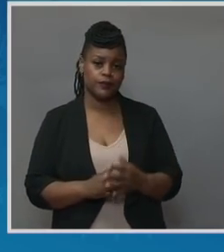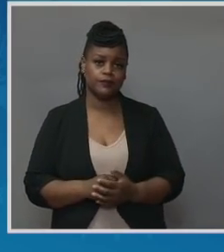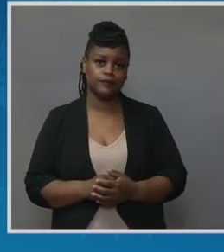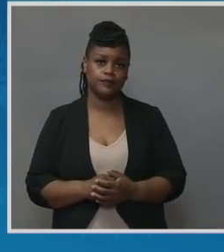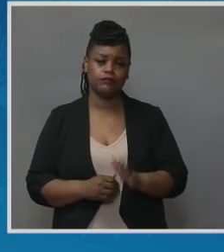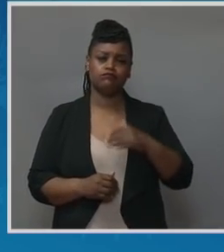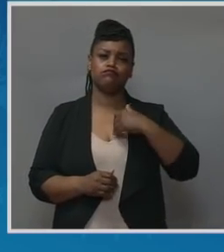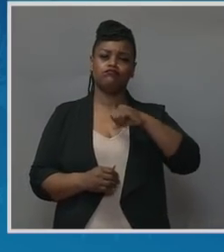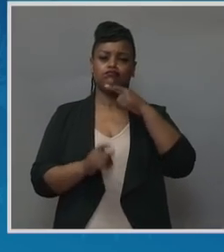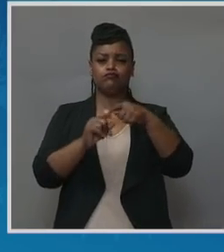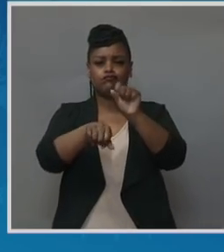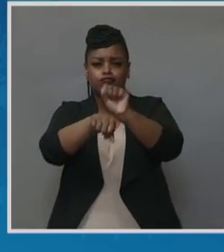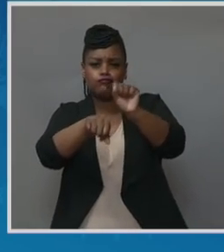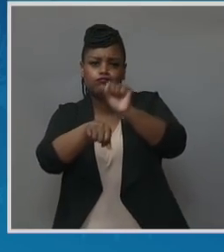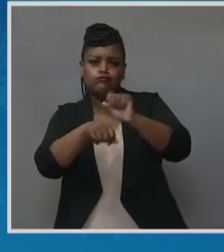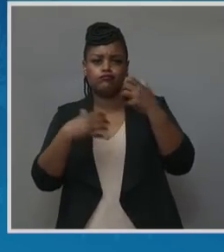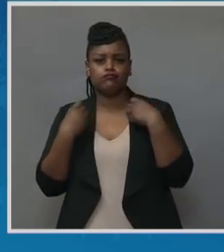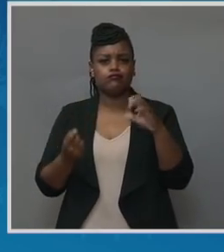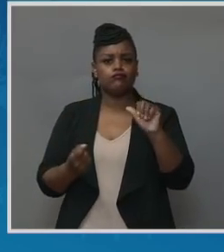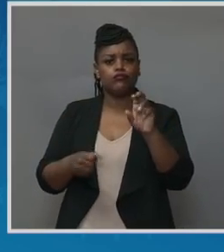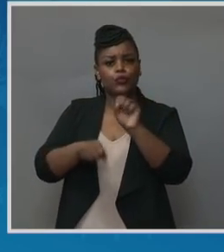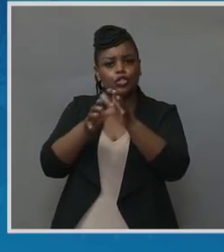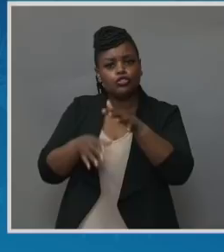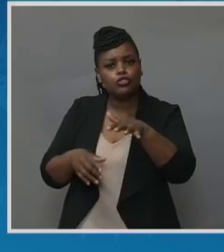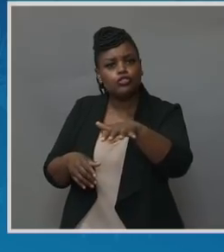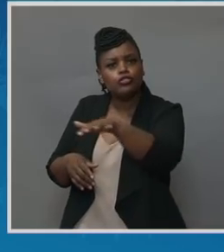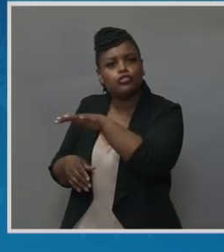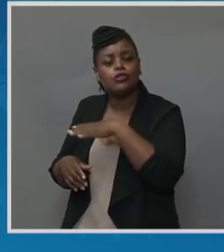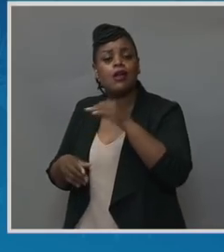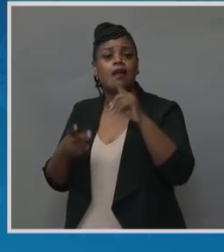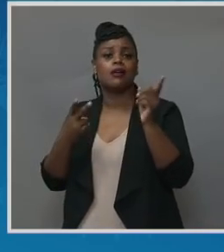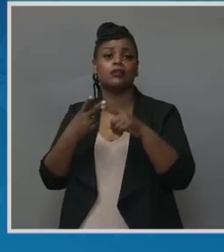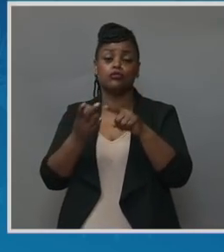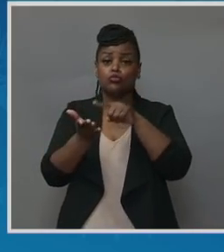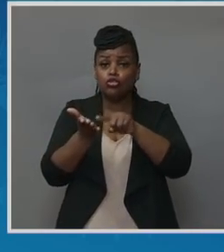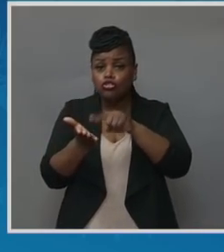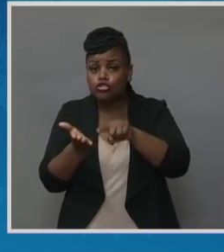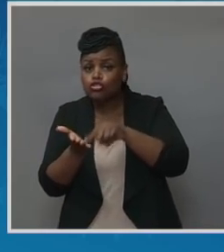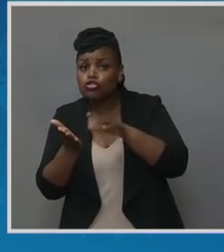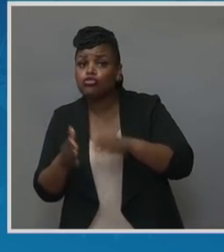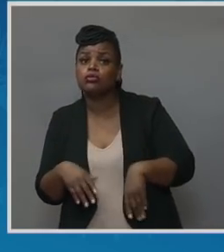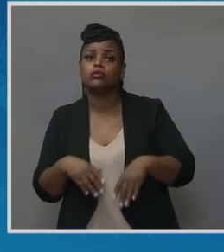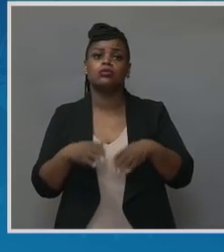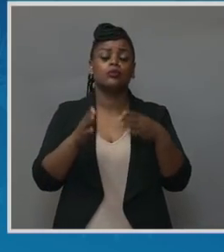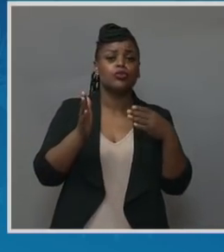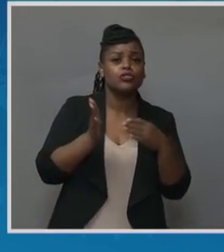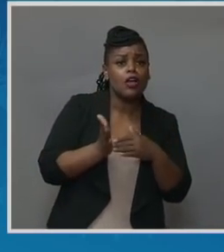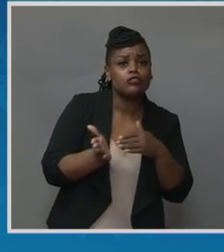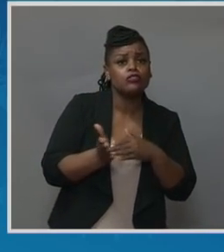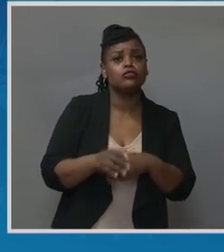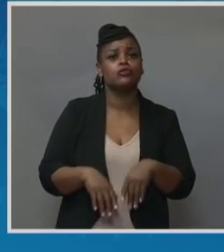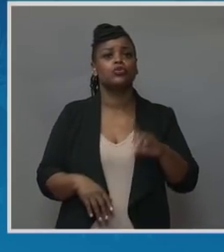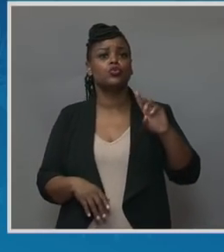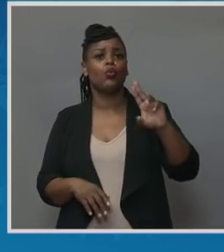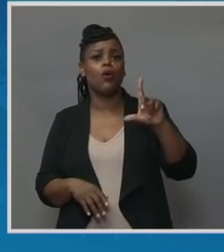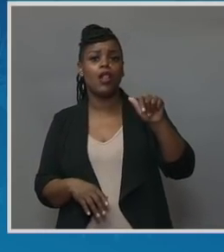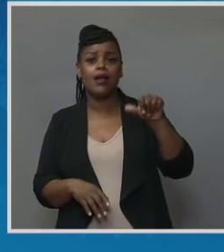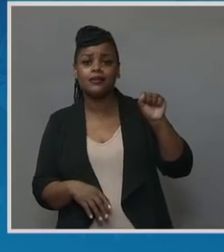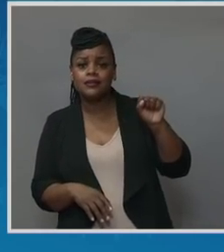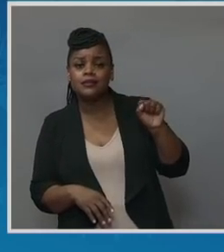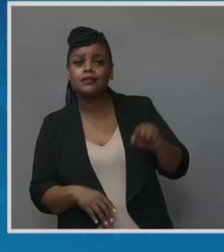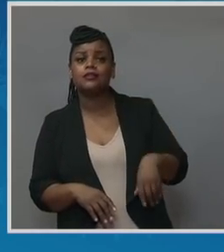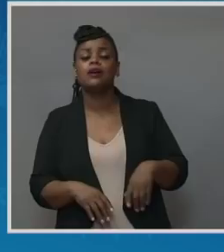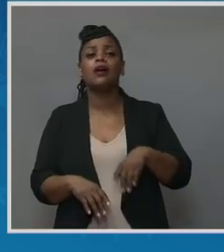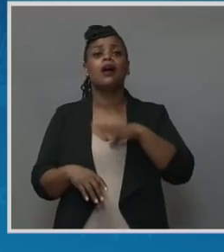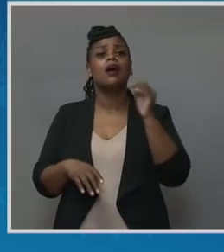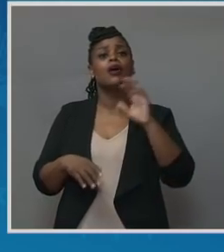workers, researchers, physicians, nurses, doulas, and community organizers who